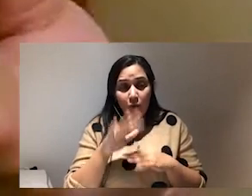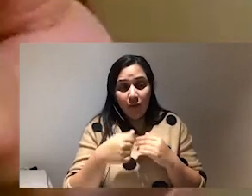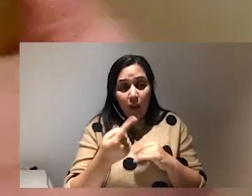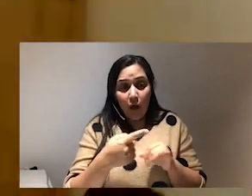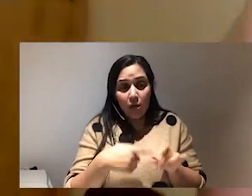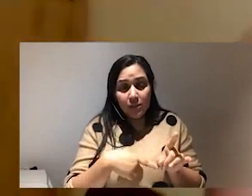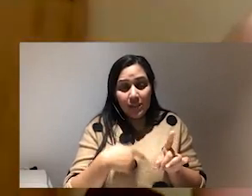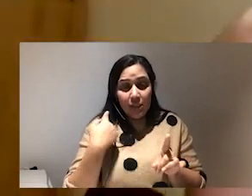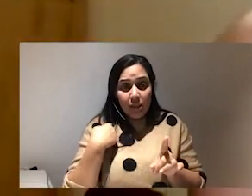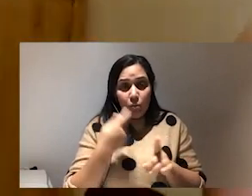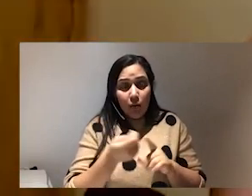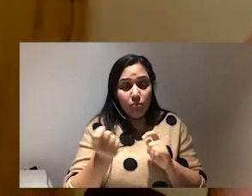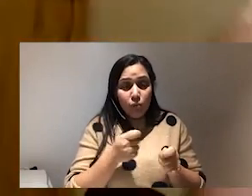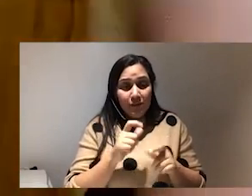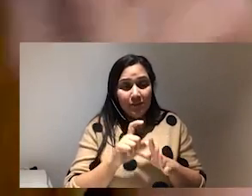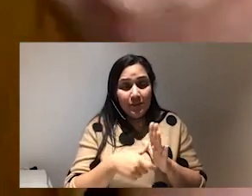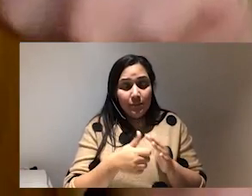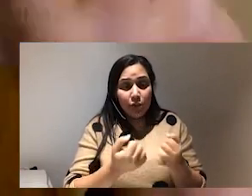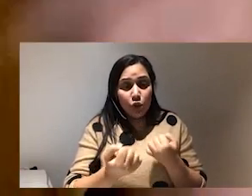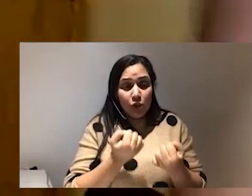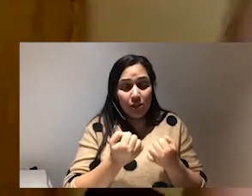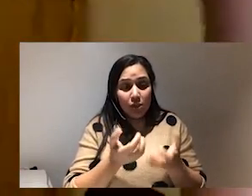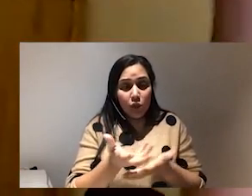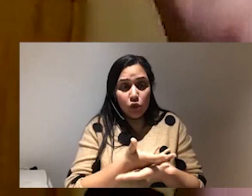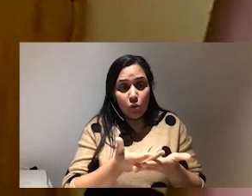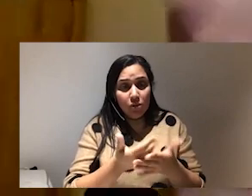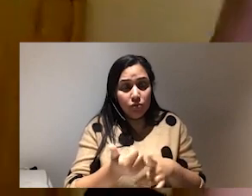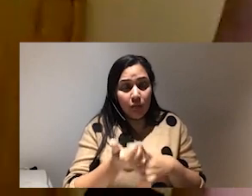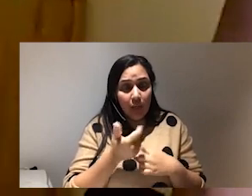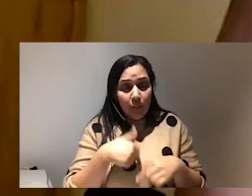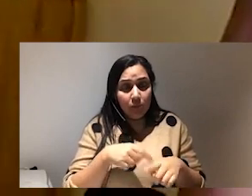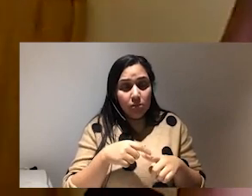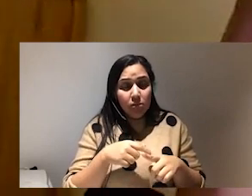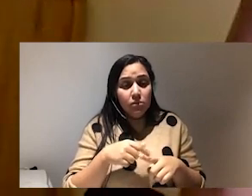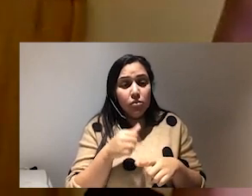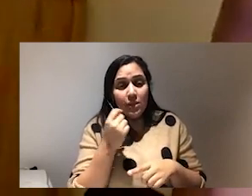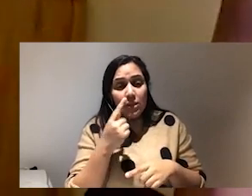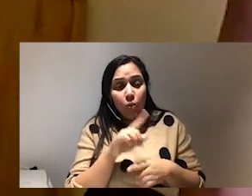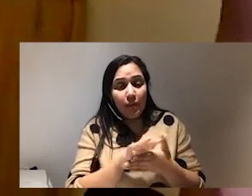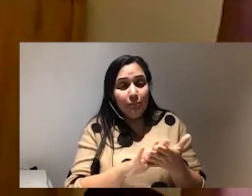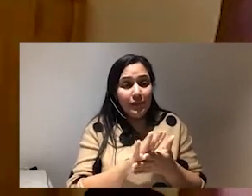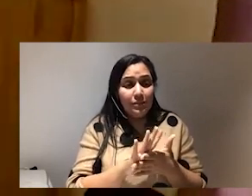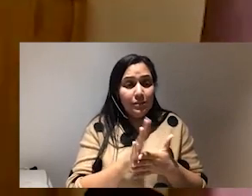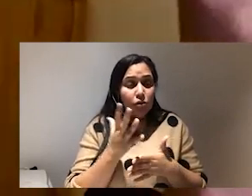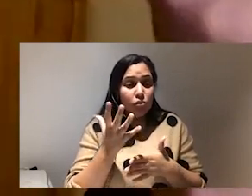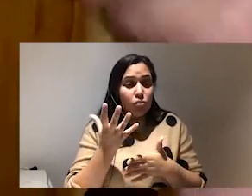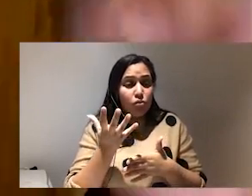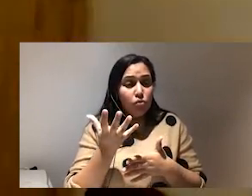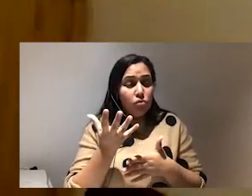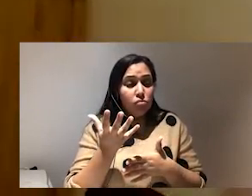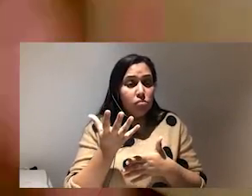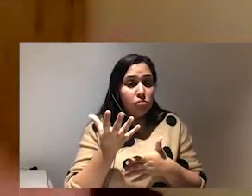mean we have brought in disability justice consultants to help us to really understand like what it means to what it